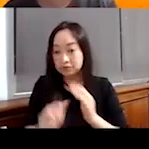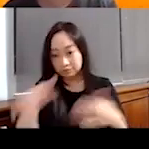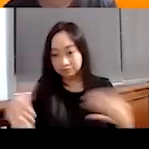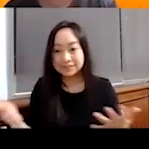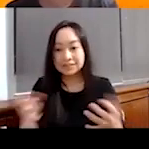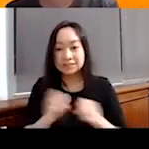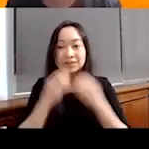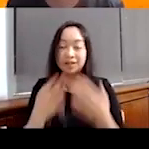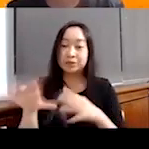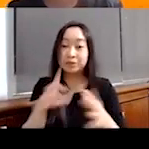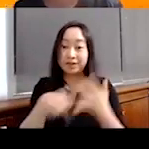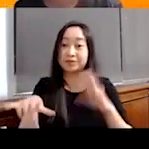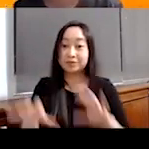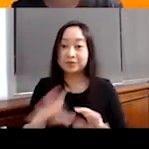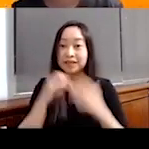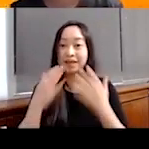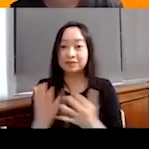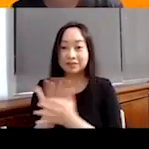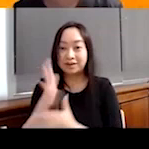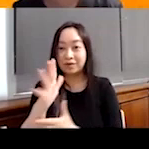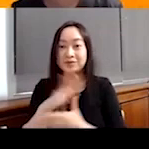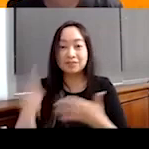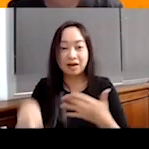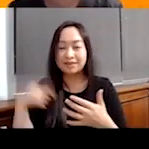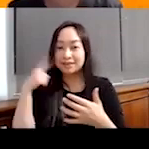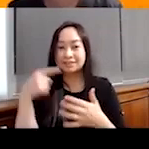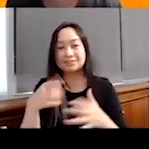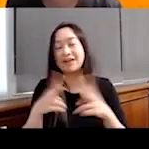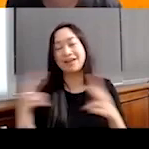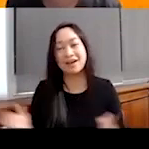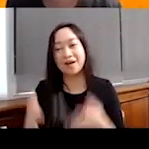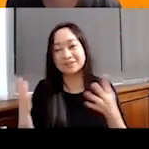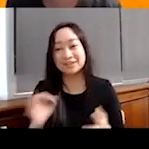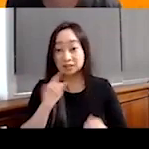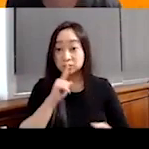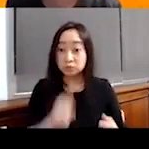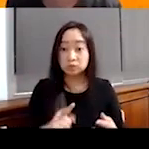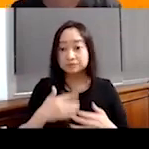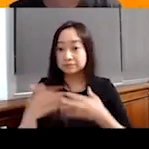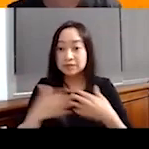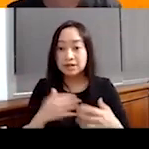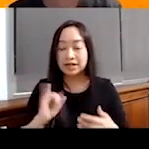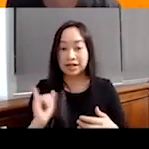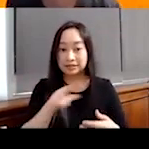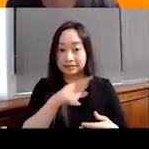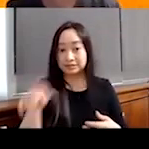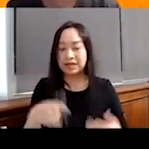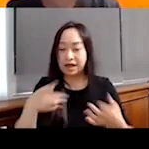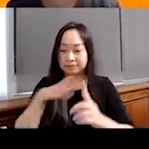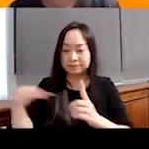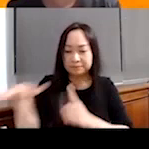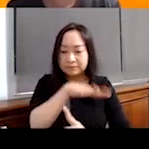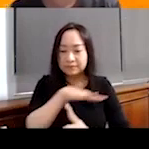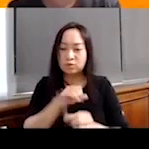so thank you for doing what you do. And thank you for sharing the results. I think it's very encouraging that it's true in, despite the circumstances, despite